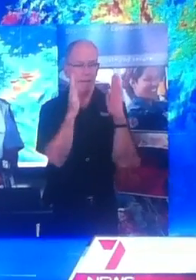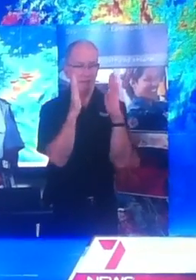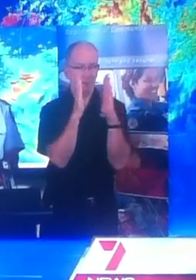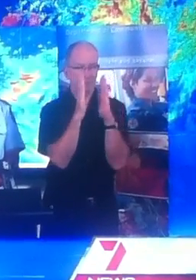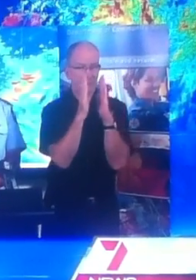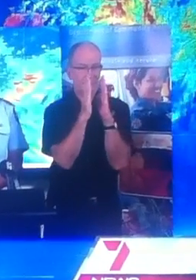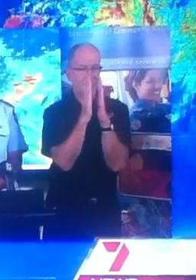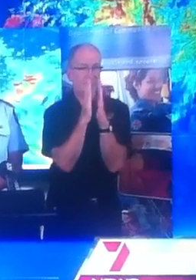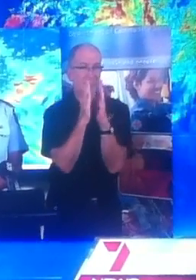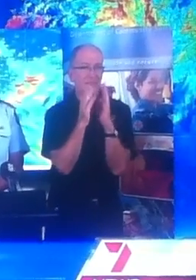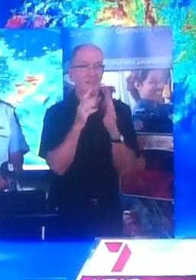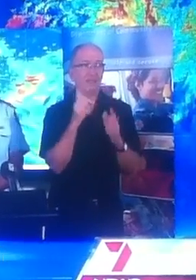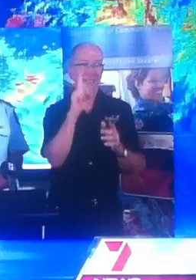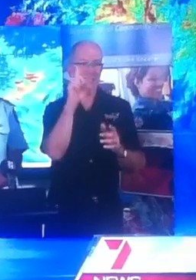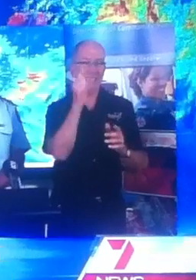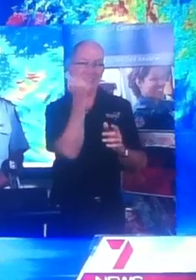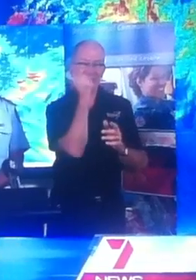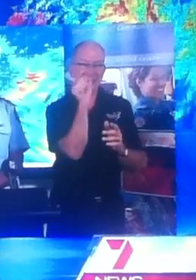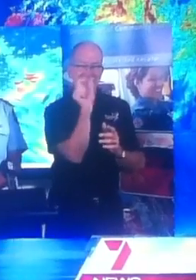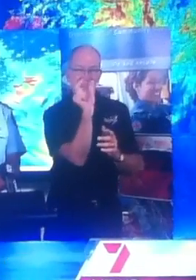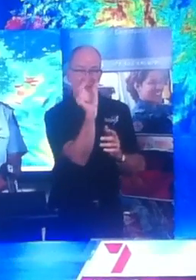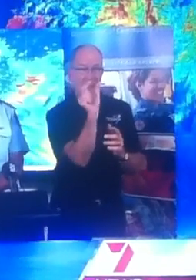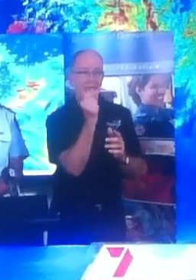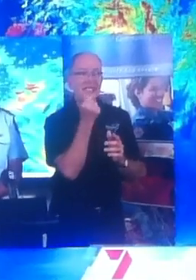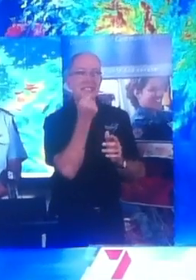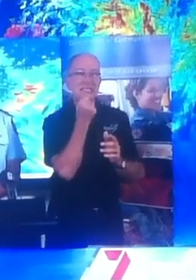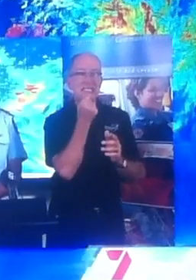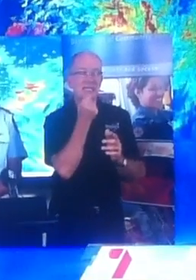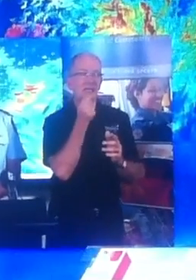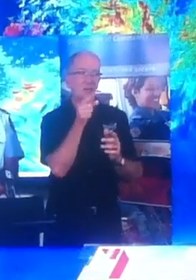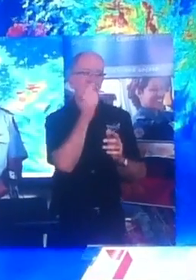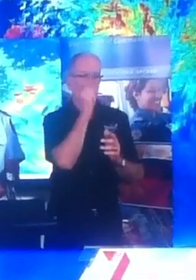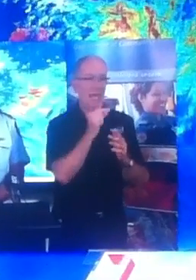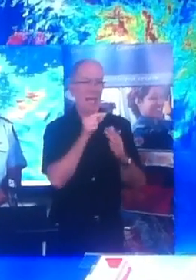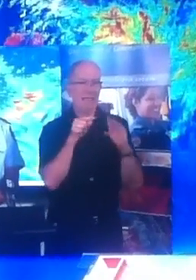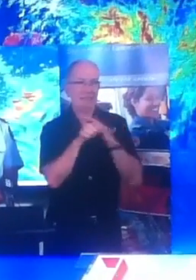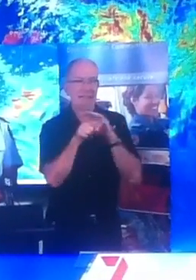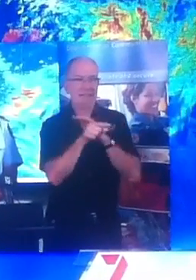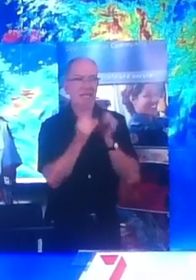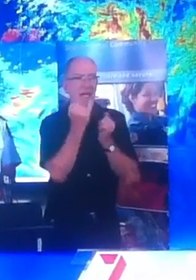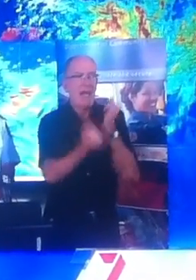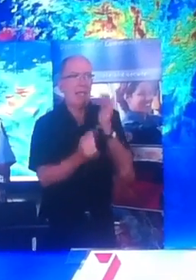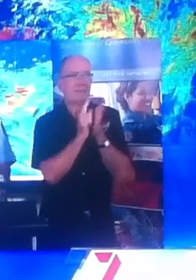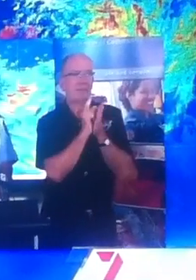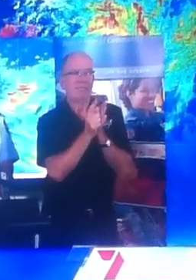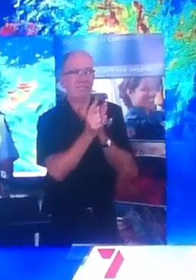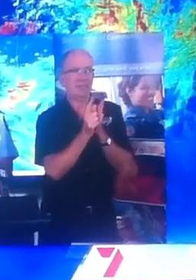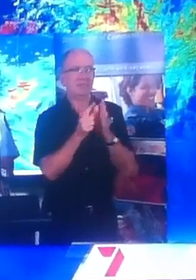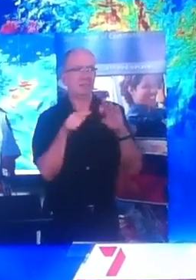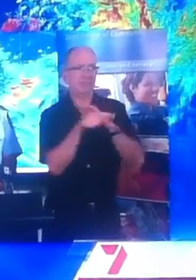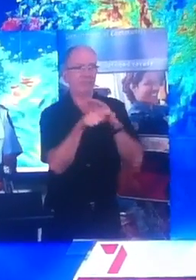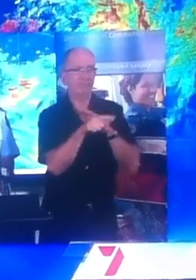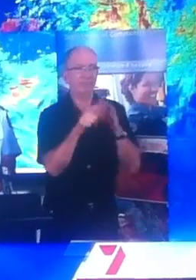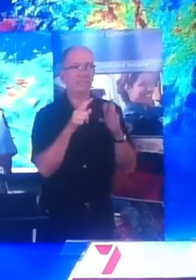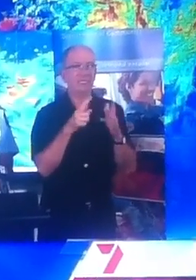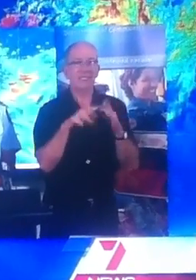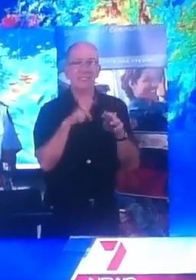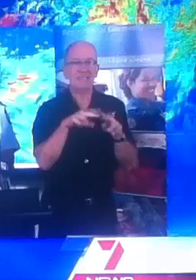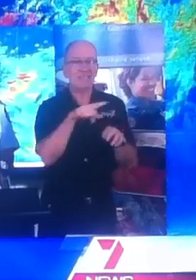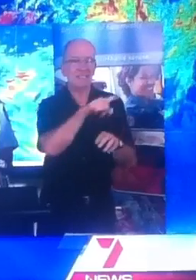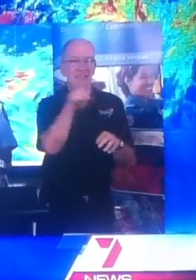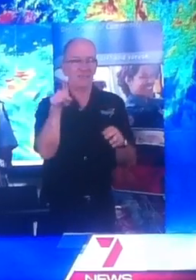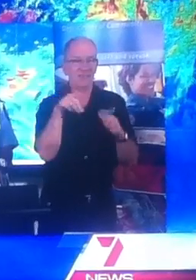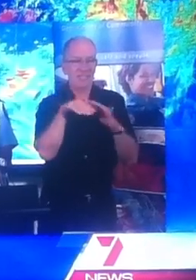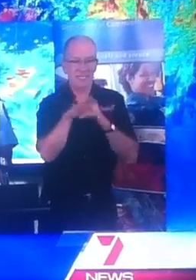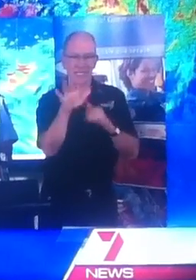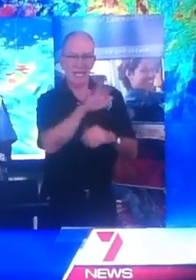It is still a little crack of light there and there is still some last minute opportunities people who are in any of those